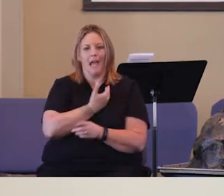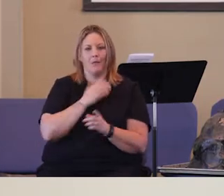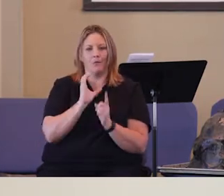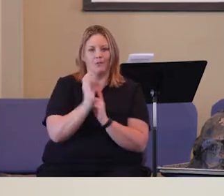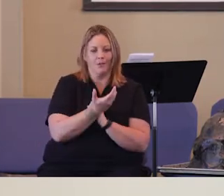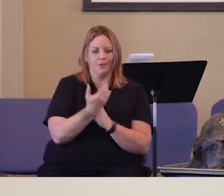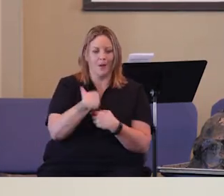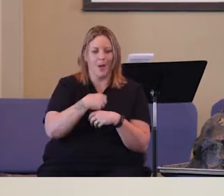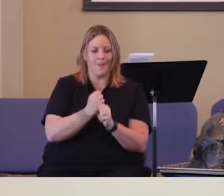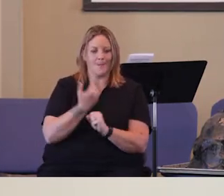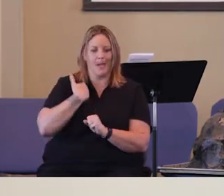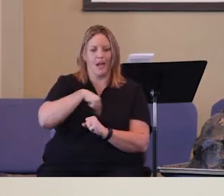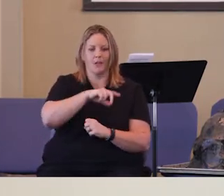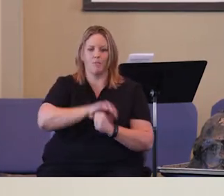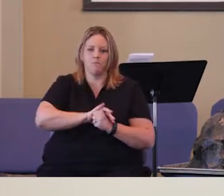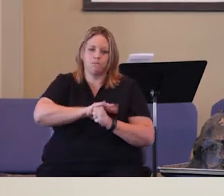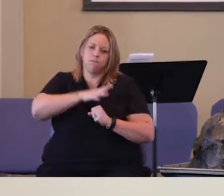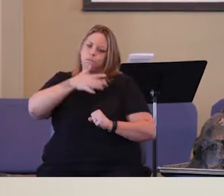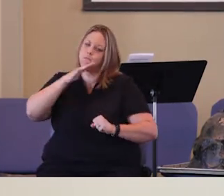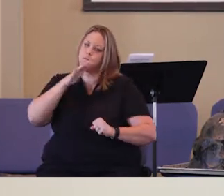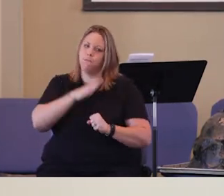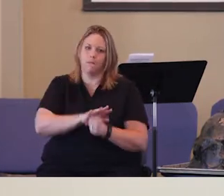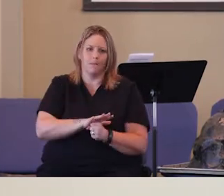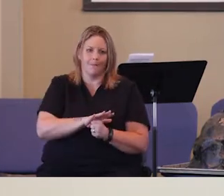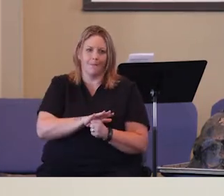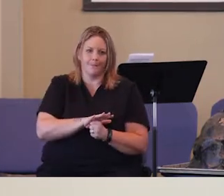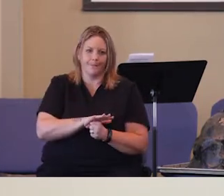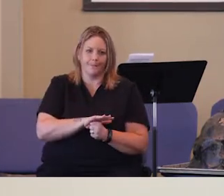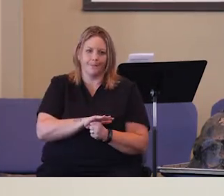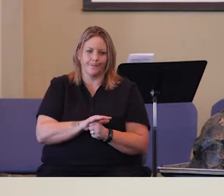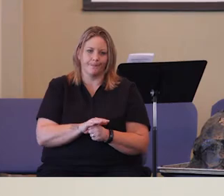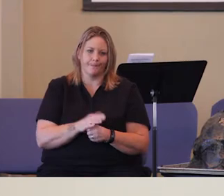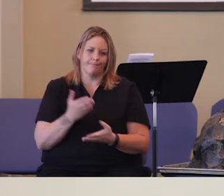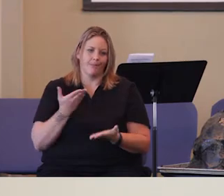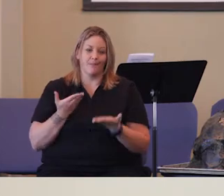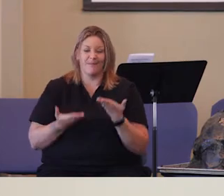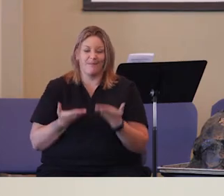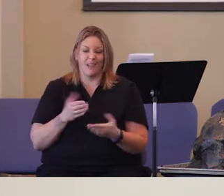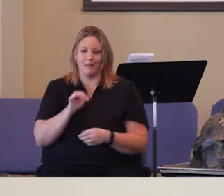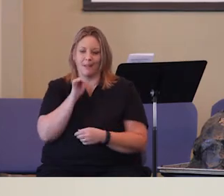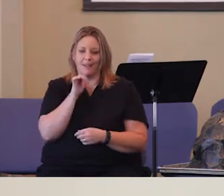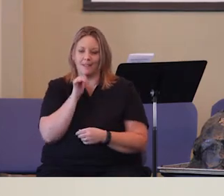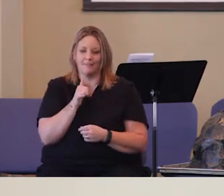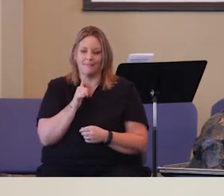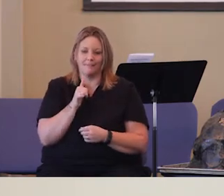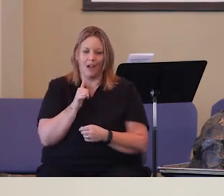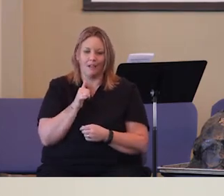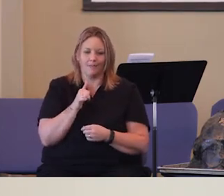erupt. Even though the situation may not be that big of a deal.